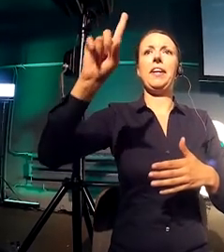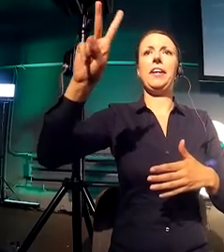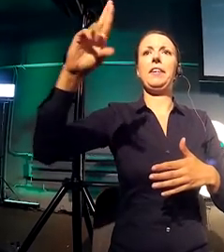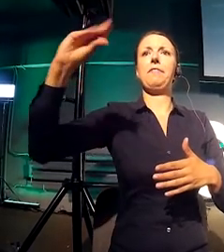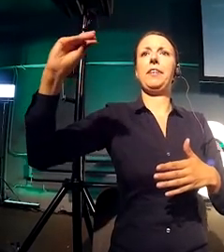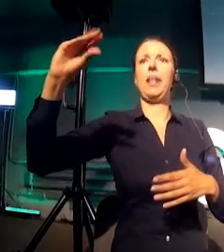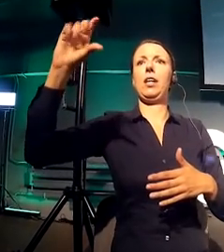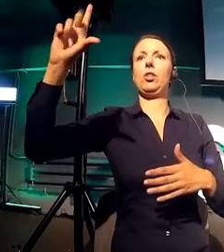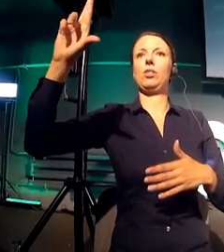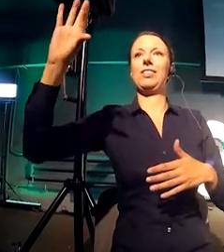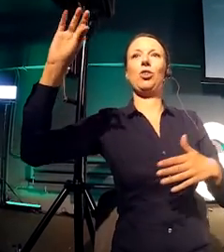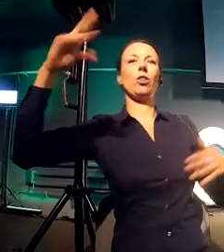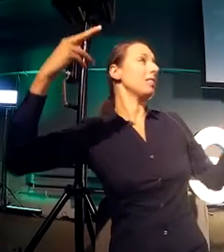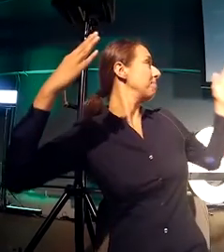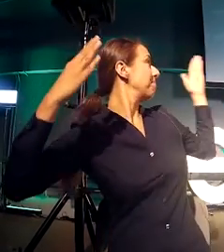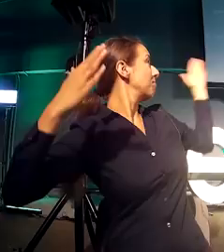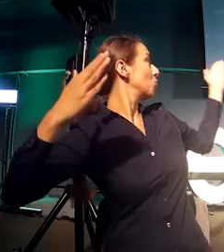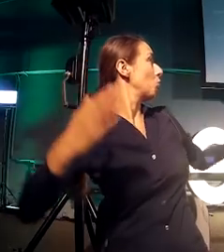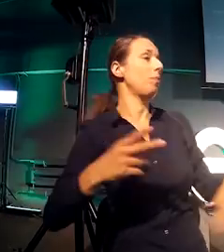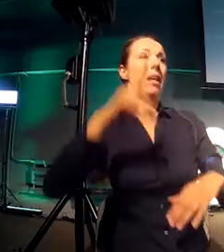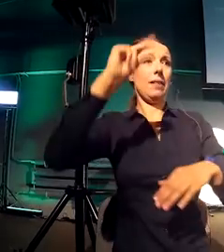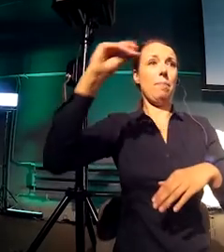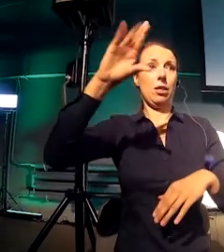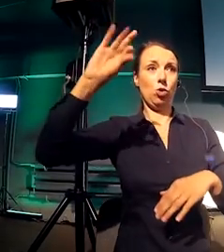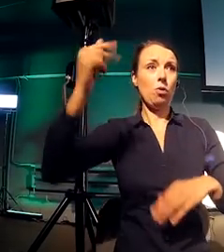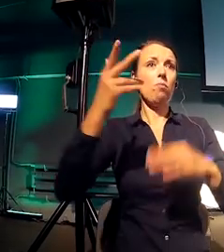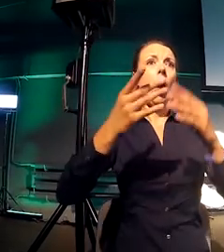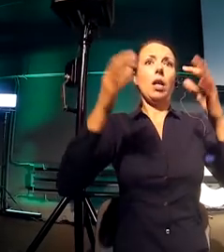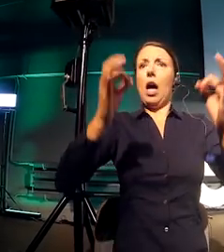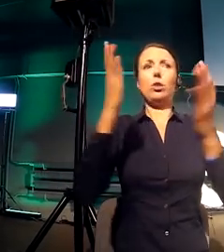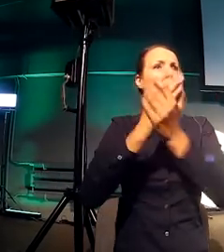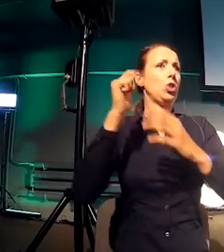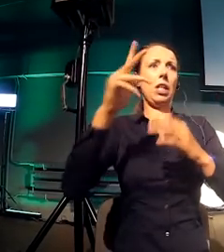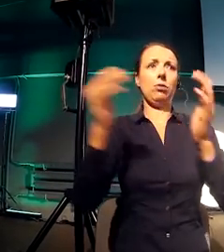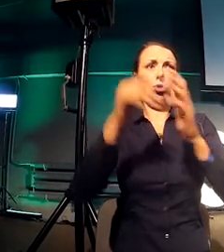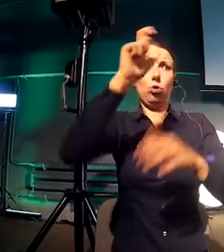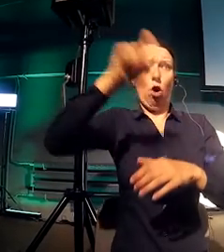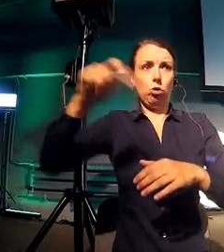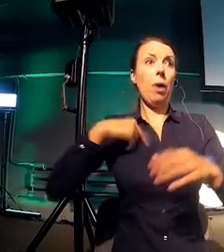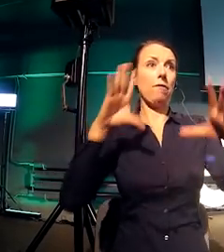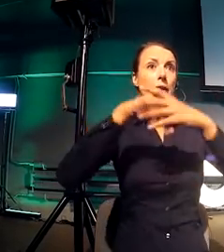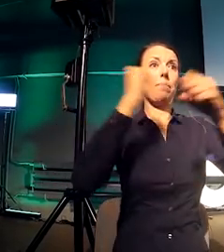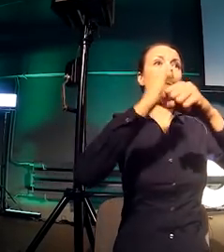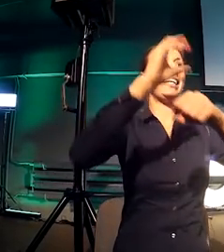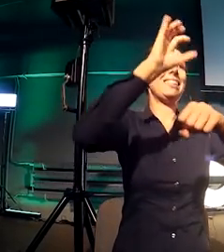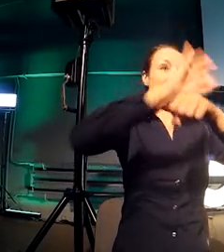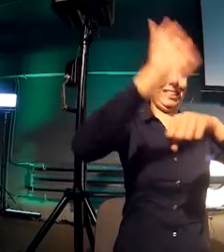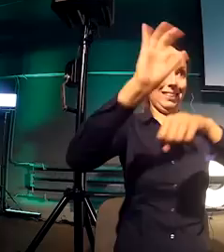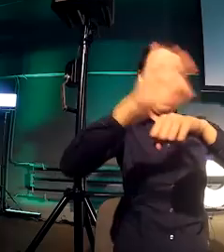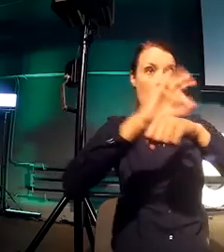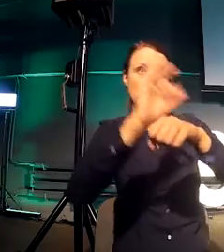And I spent six years there growing as a designer. Once I left that, I said, I could do this. I could do my own startup.